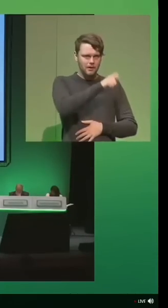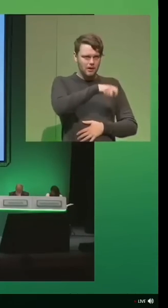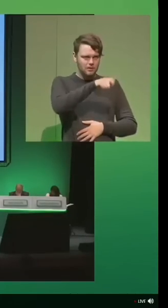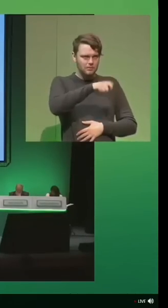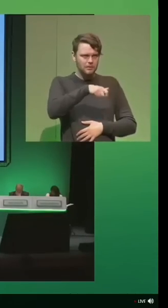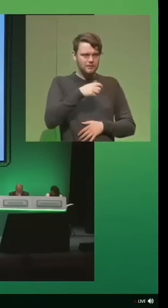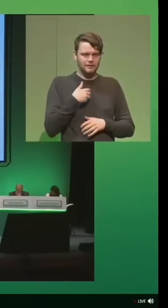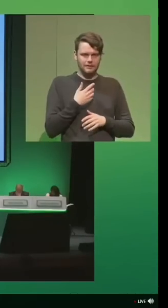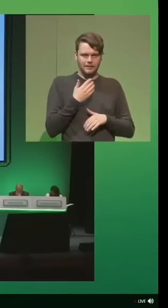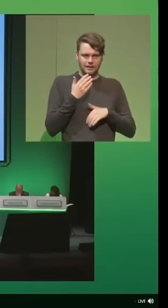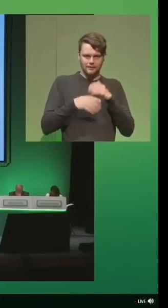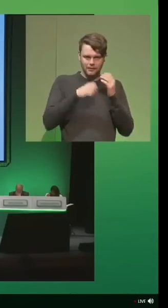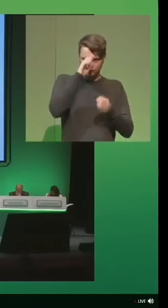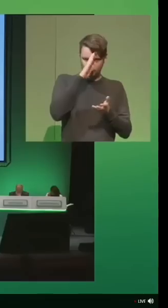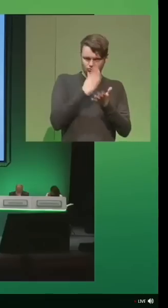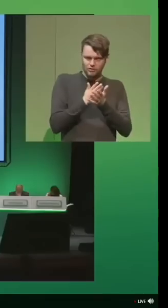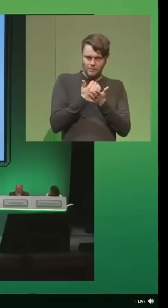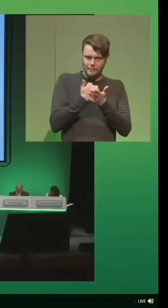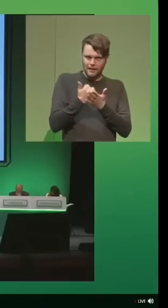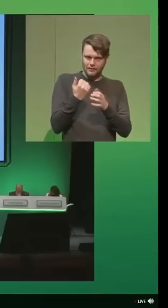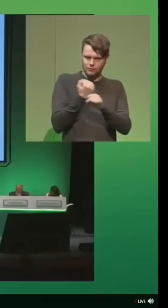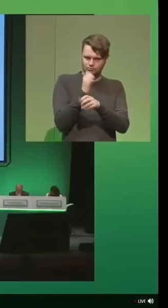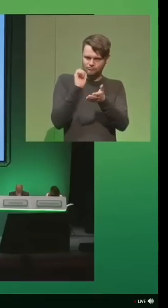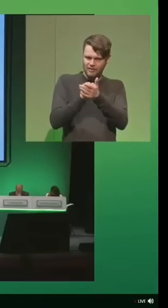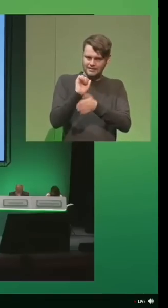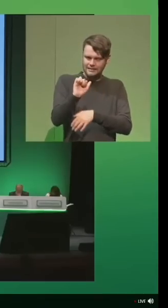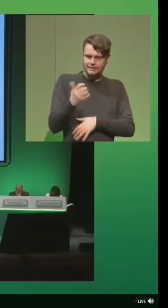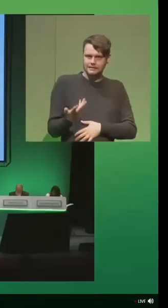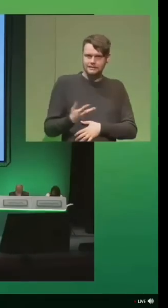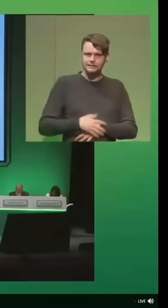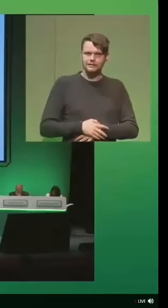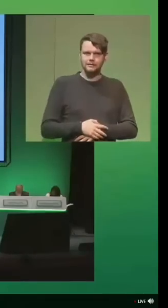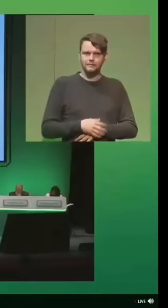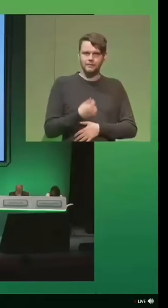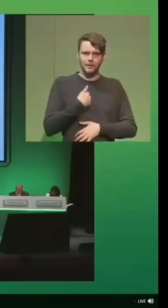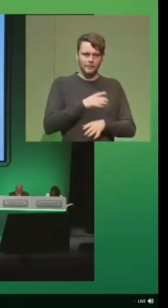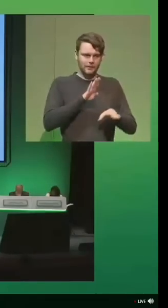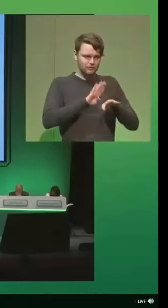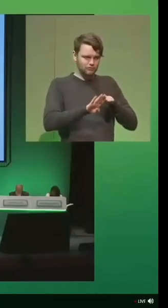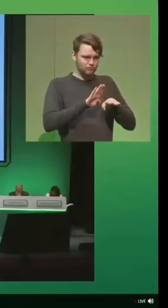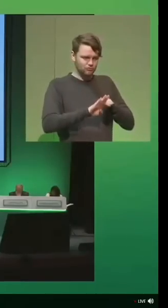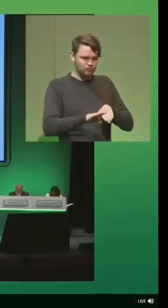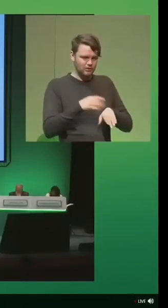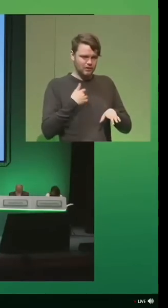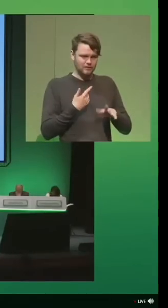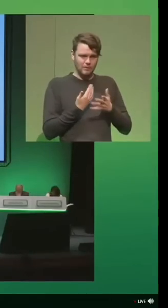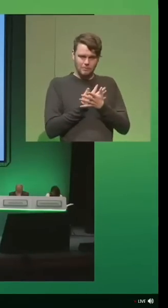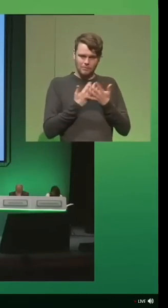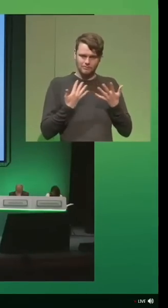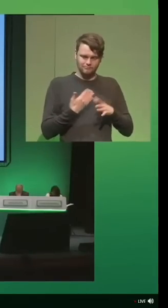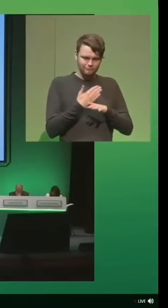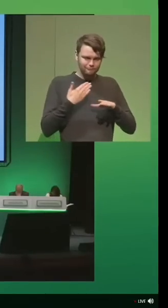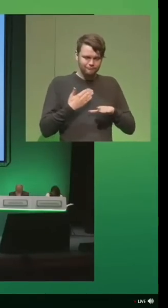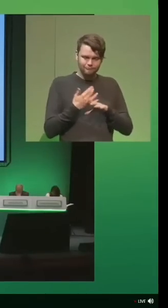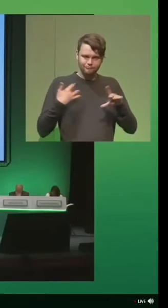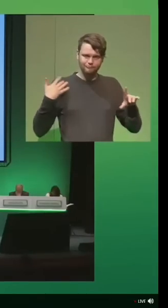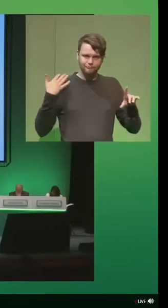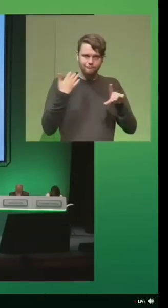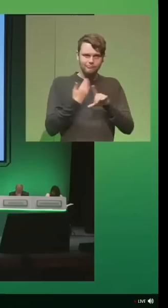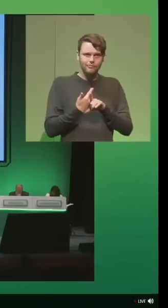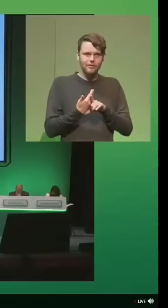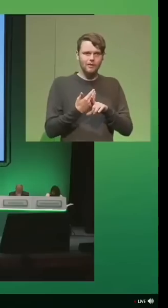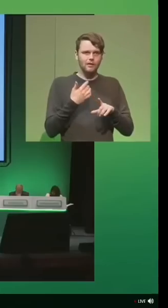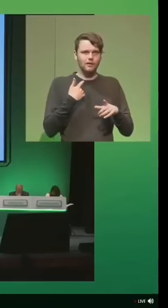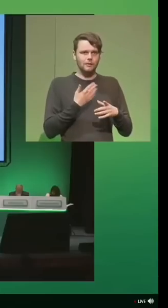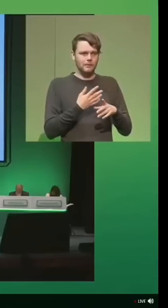Customers can never trust banking to do the right thing. I have trained bankers for most of my careers, and I'm